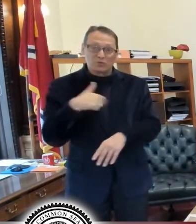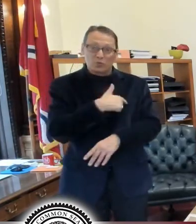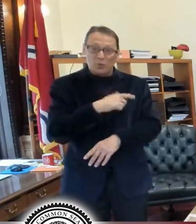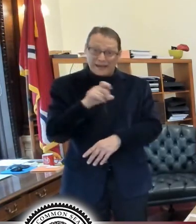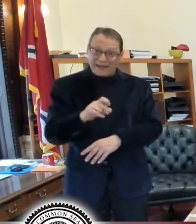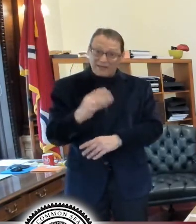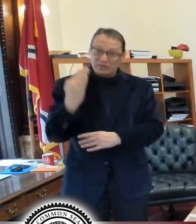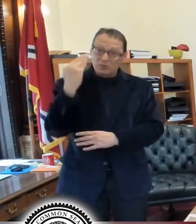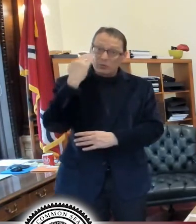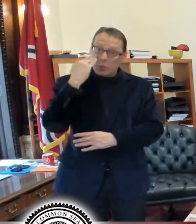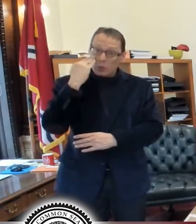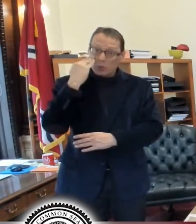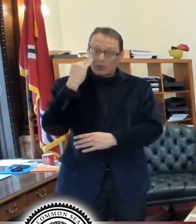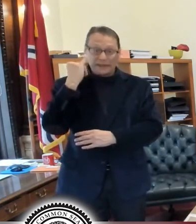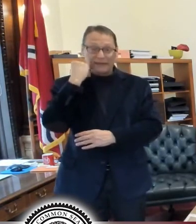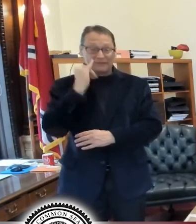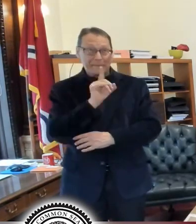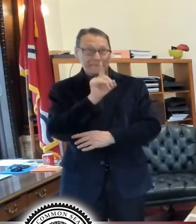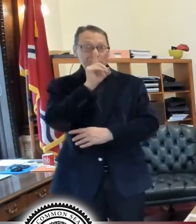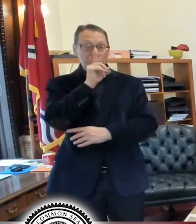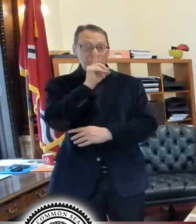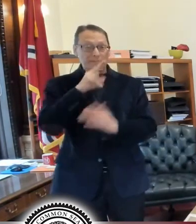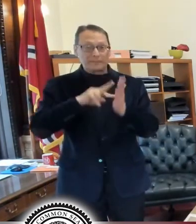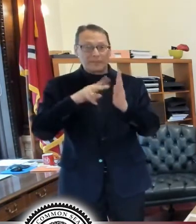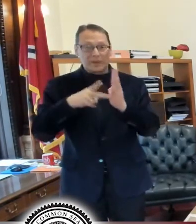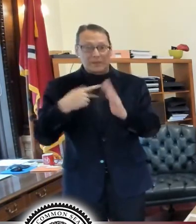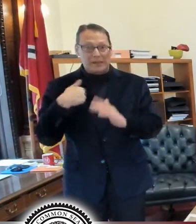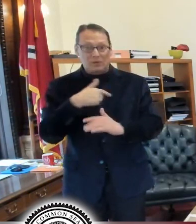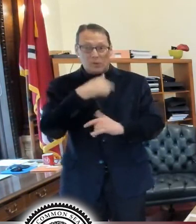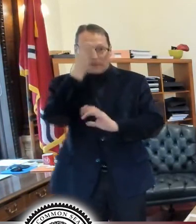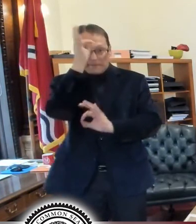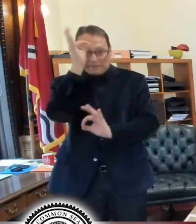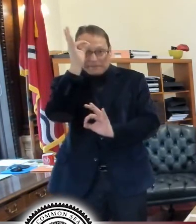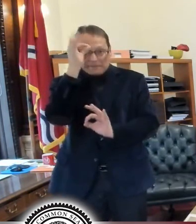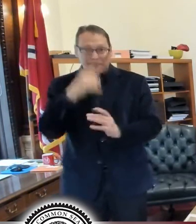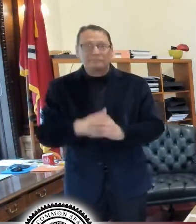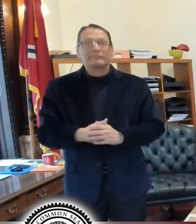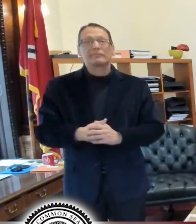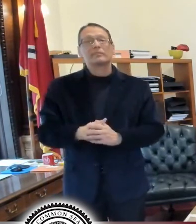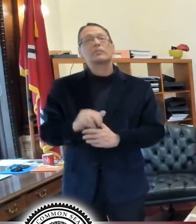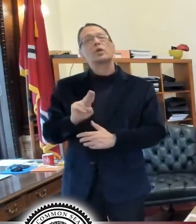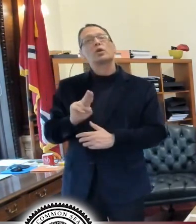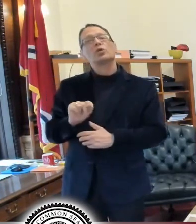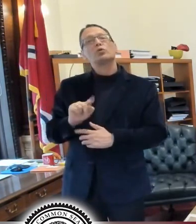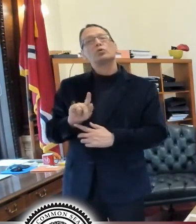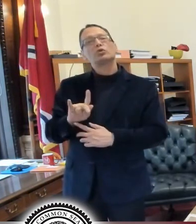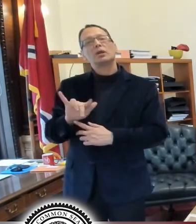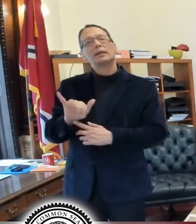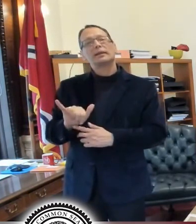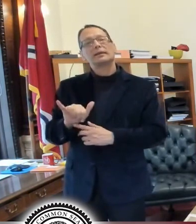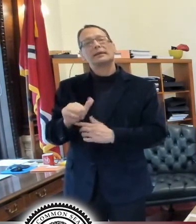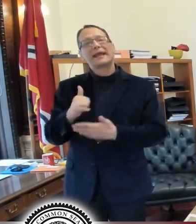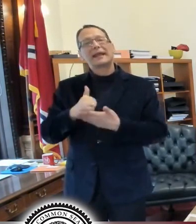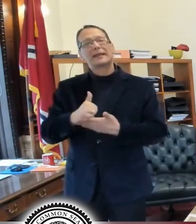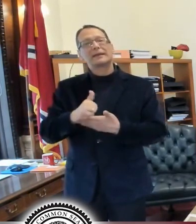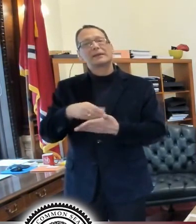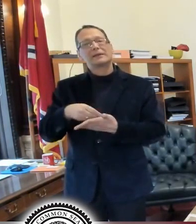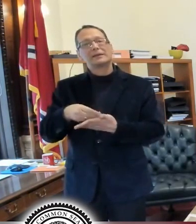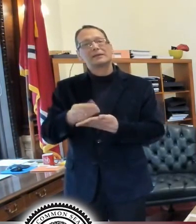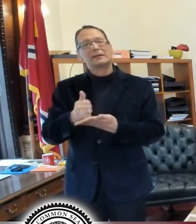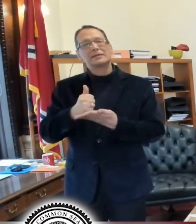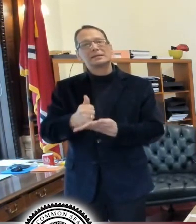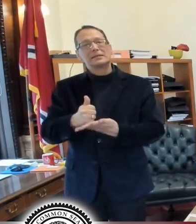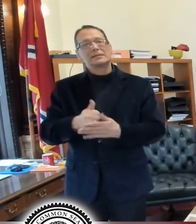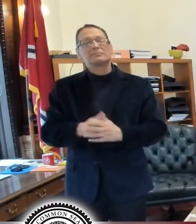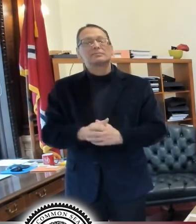because, um, so you're welcome to tell us. Um, about utilities assistance, you mentioned mayor, we did get a couple of questions,